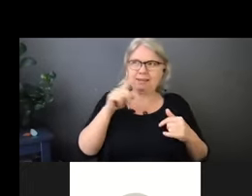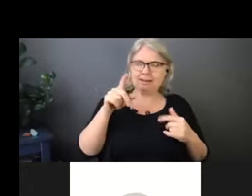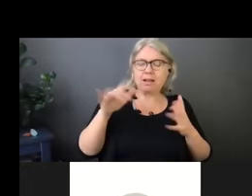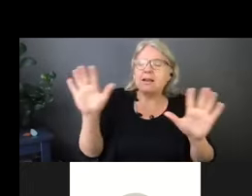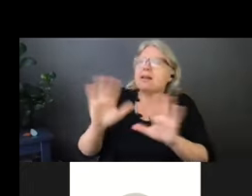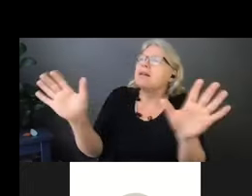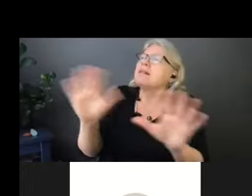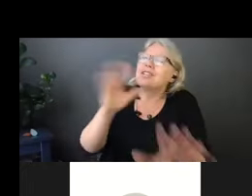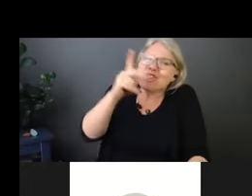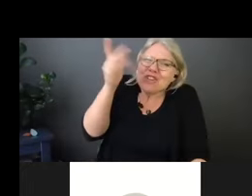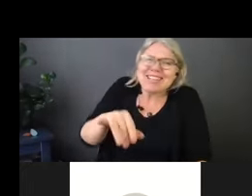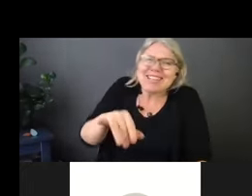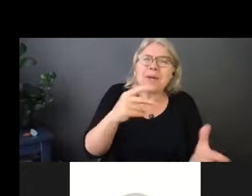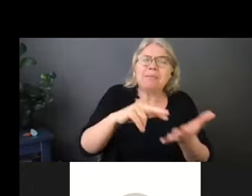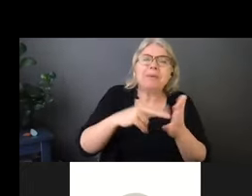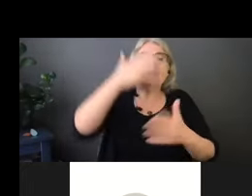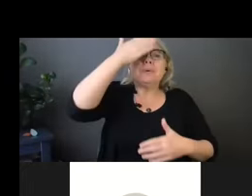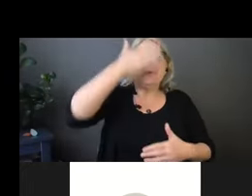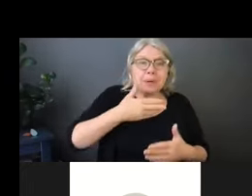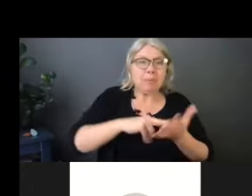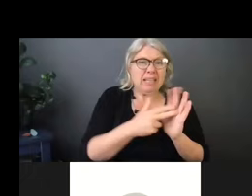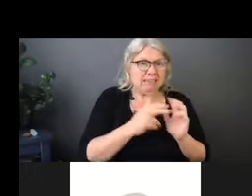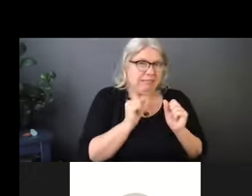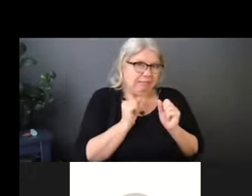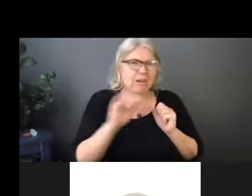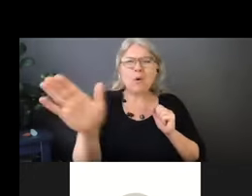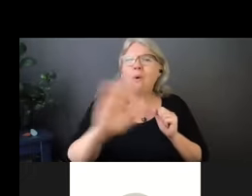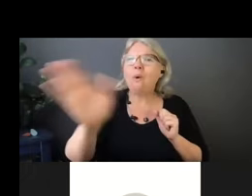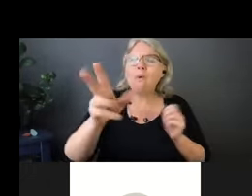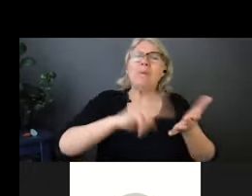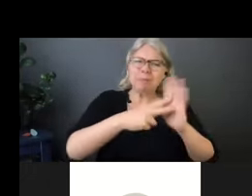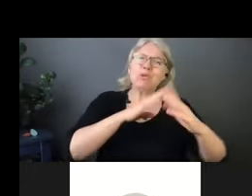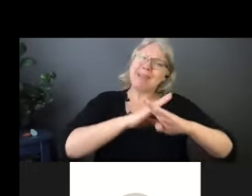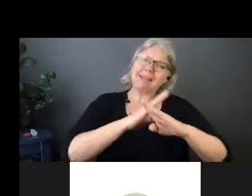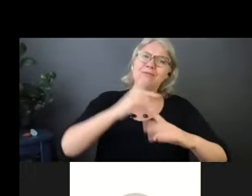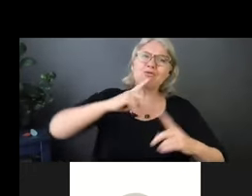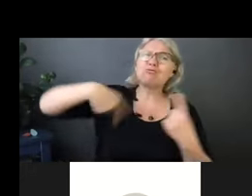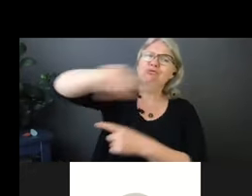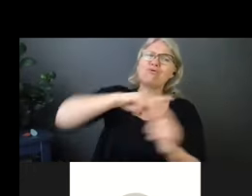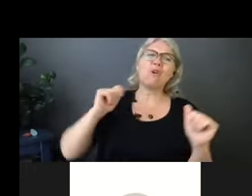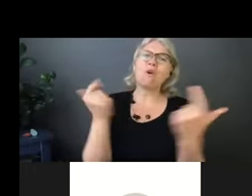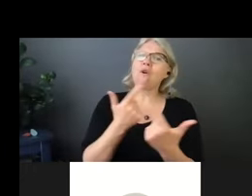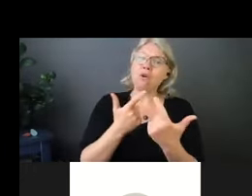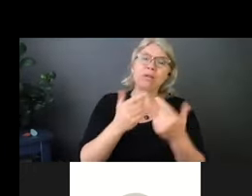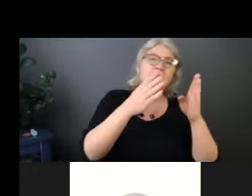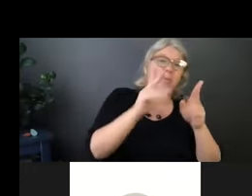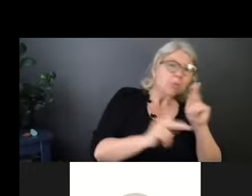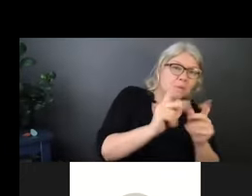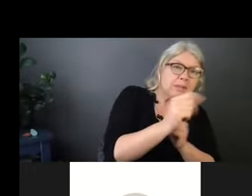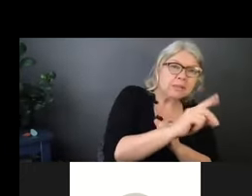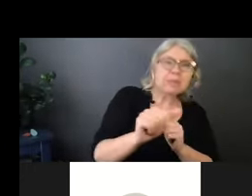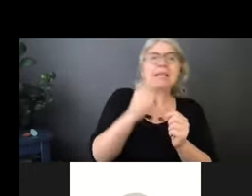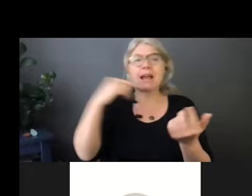the issue. It's, it's about protection for you and, and your attendance. So we don't get people sick. I mean, we're, we're so